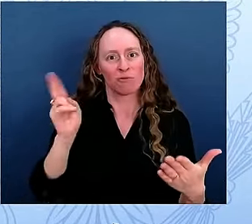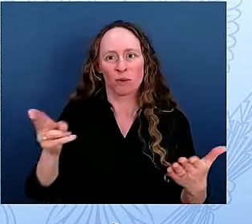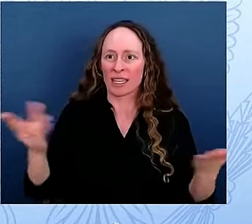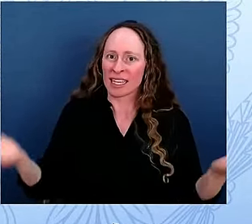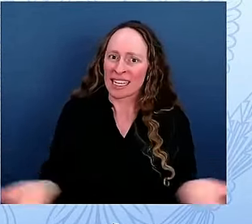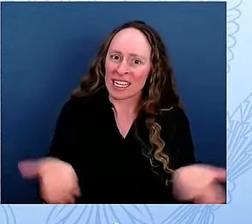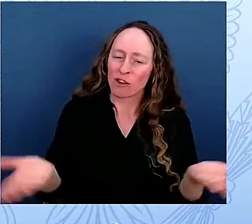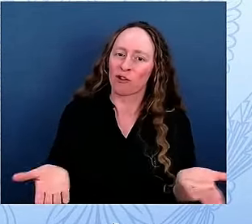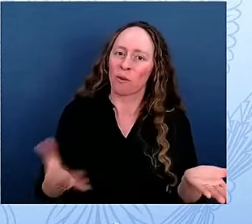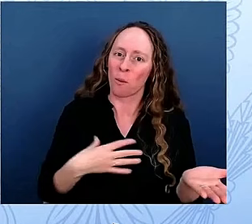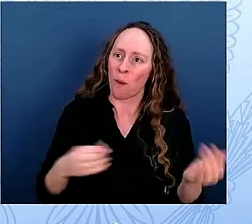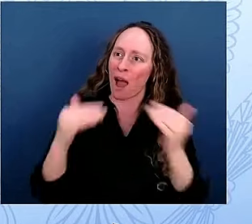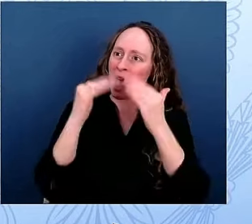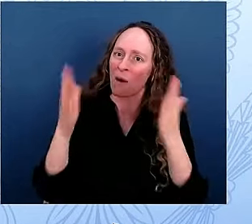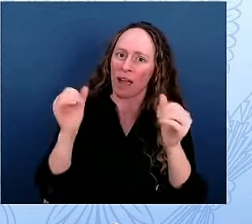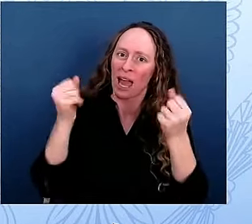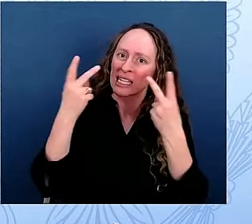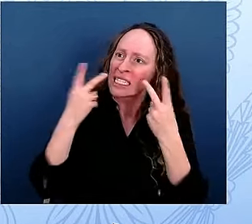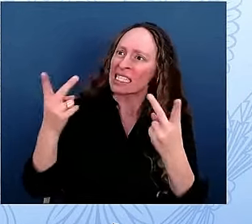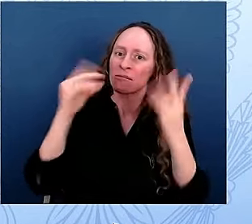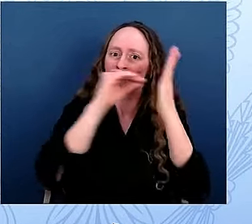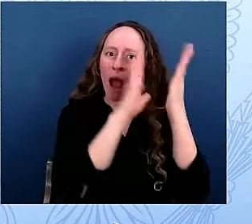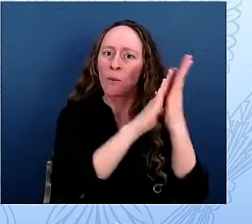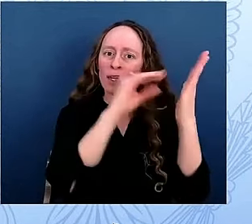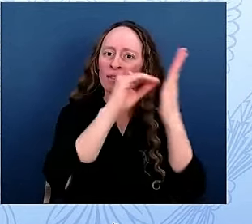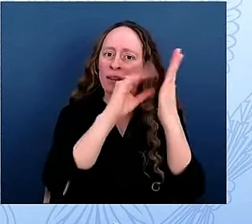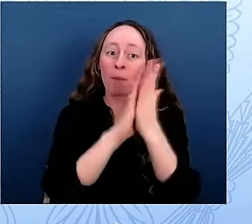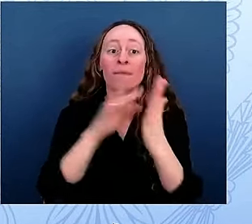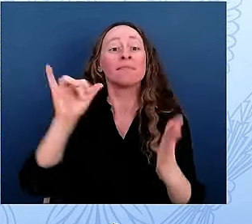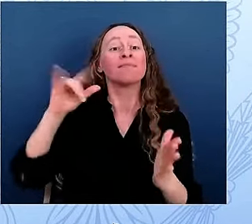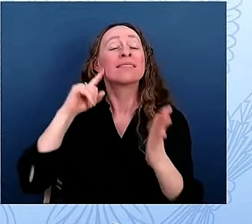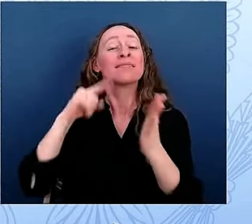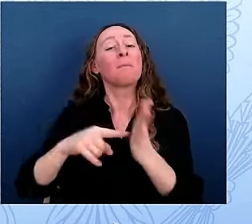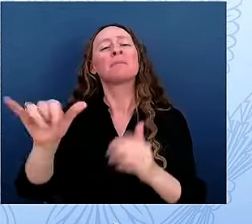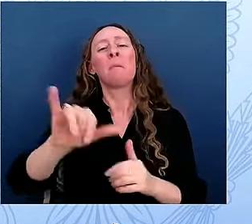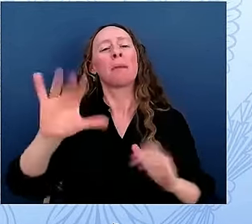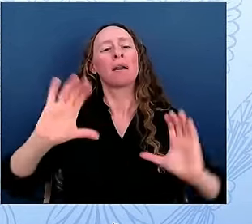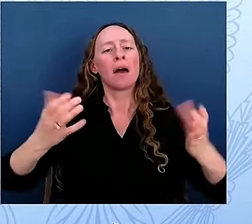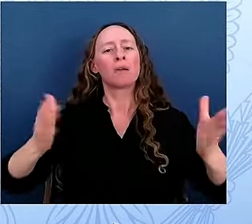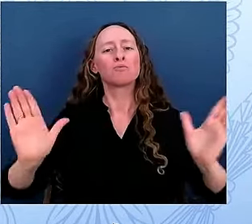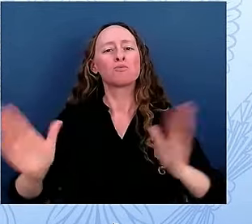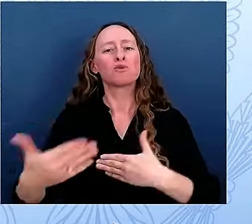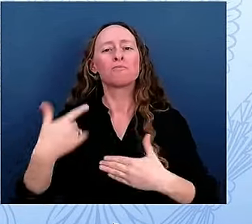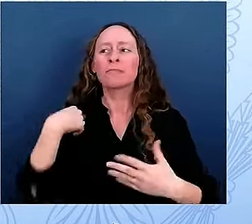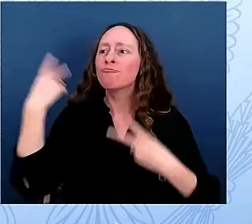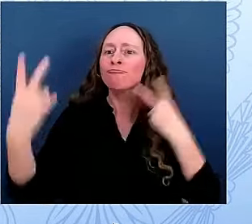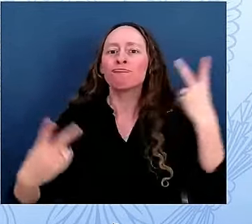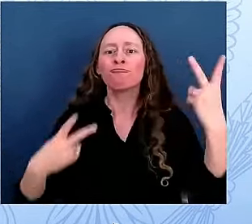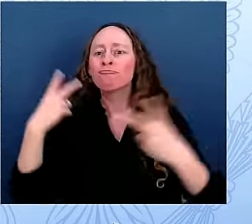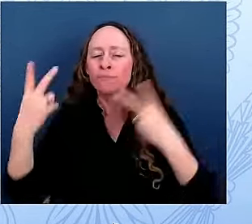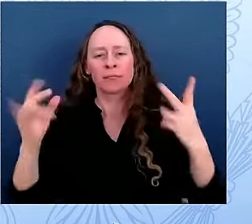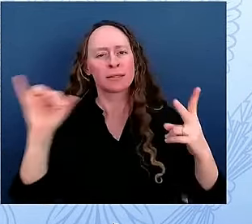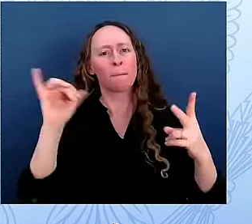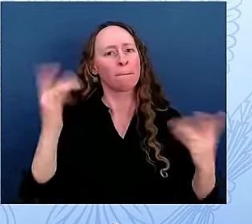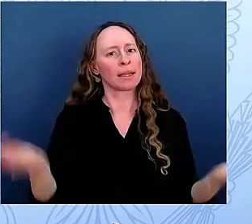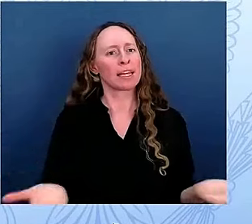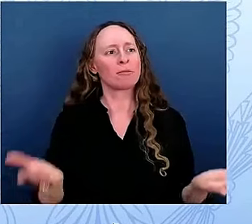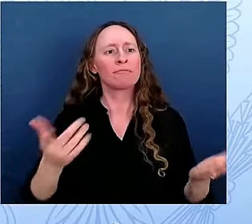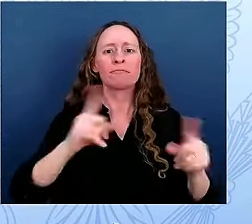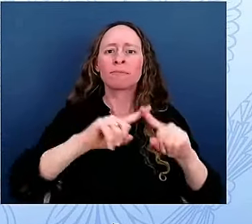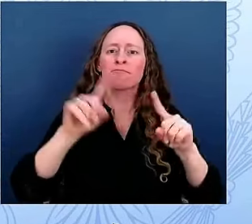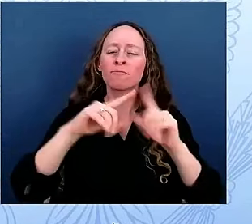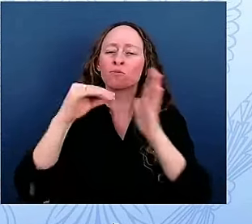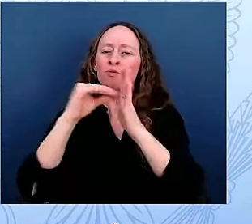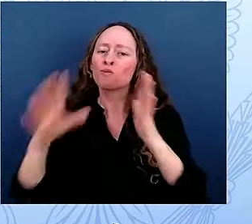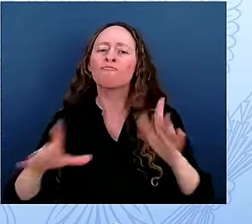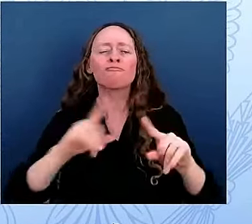living classroom that connects our shared American story to students and learners of all ages. The National Park Service is thrilled to